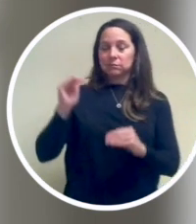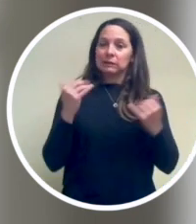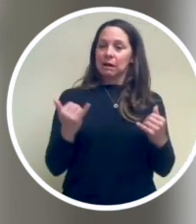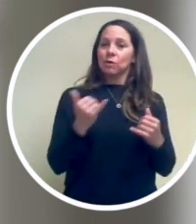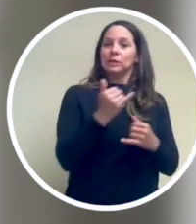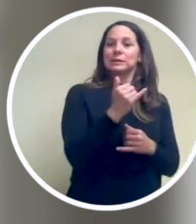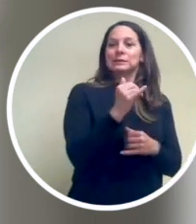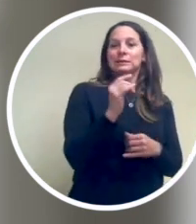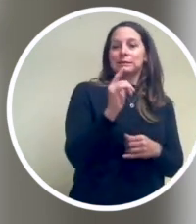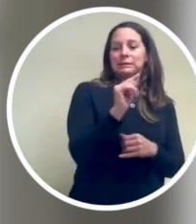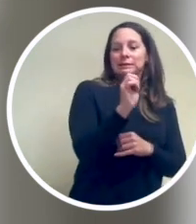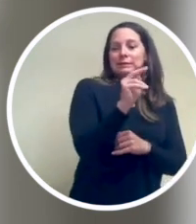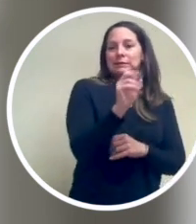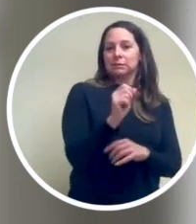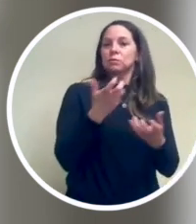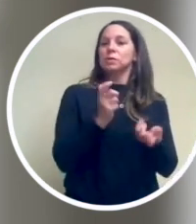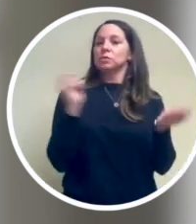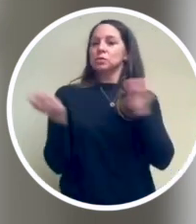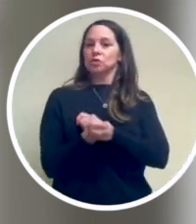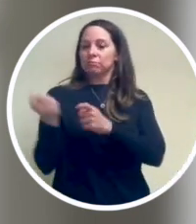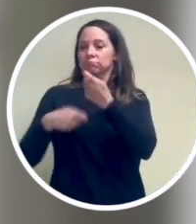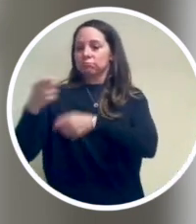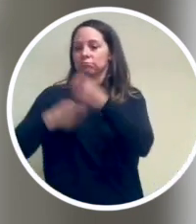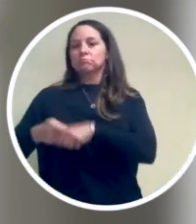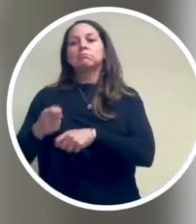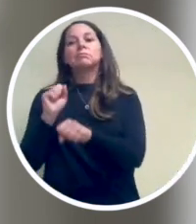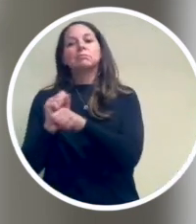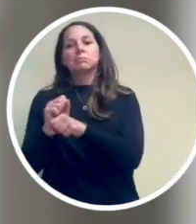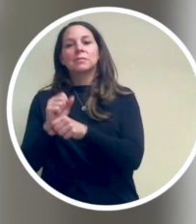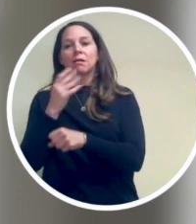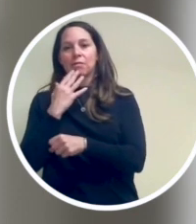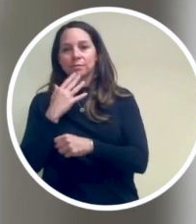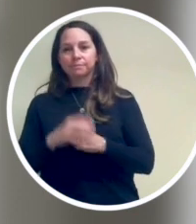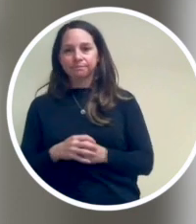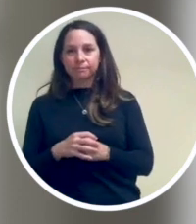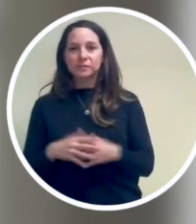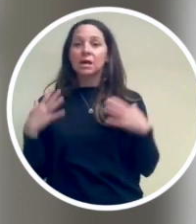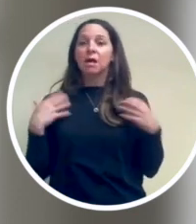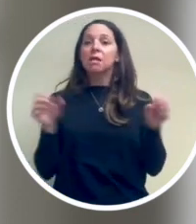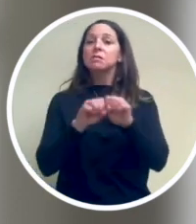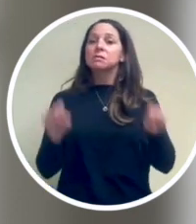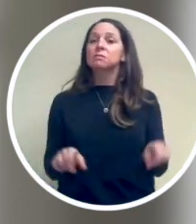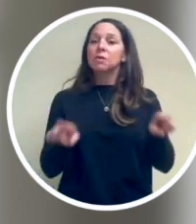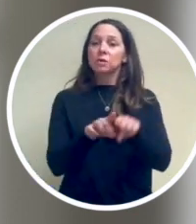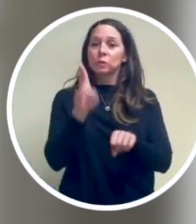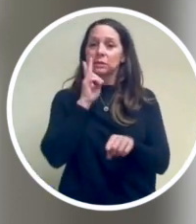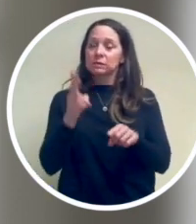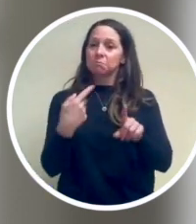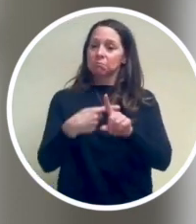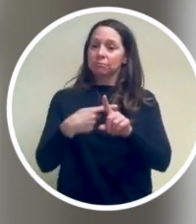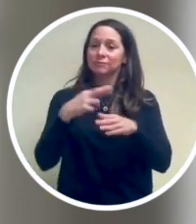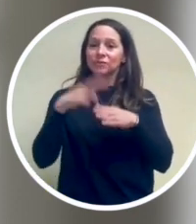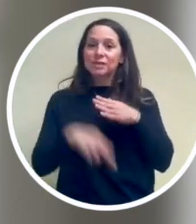mid-teens, and to reduce turnover among all employees of color. The health system also has seen great